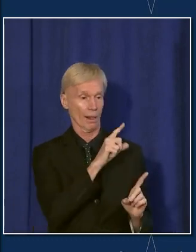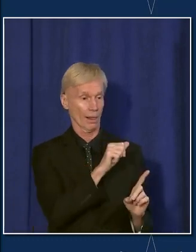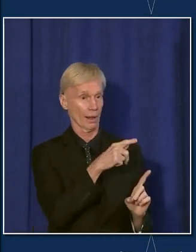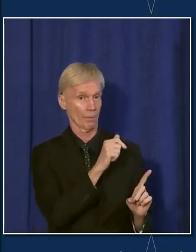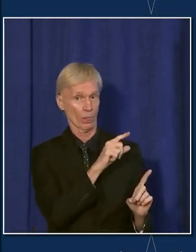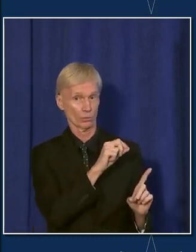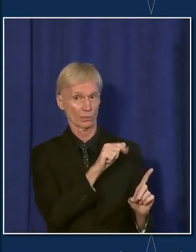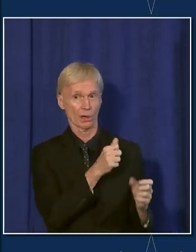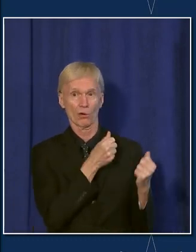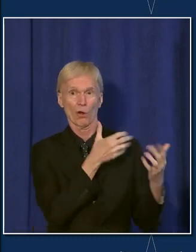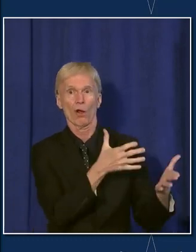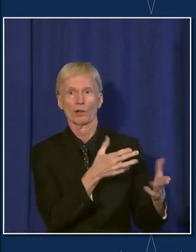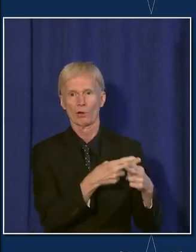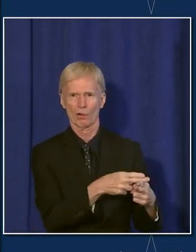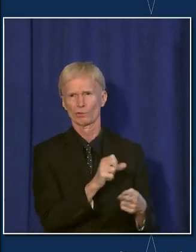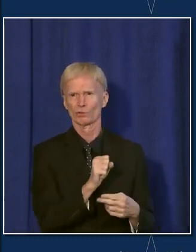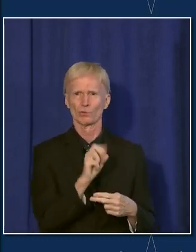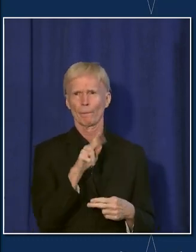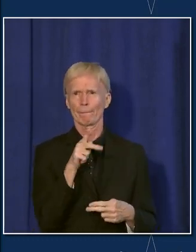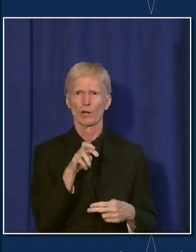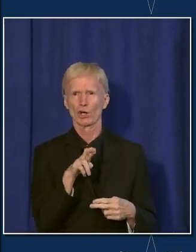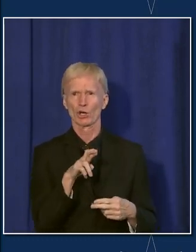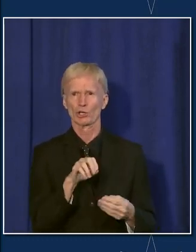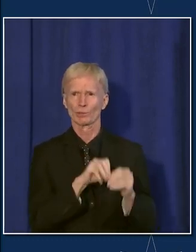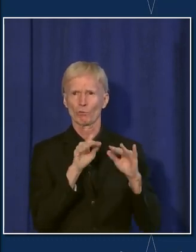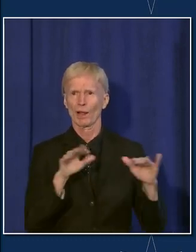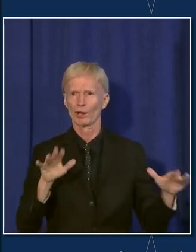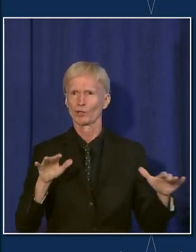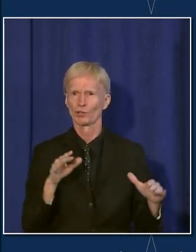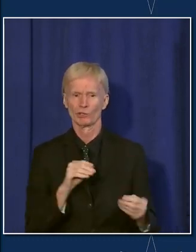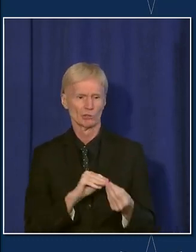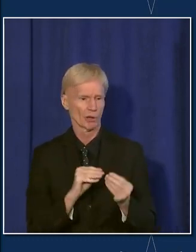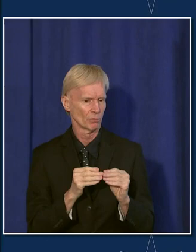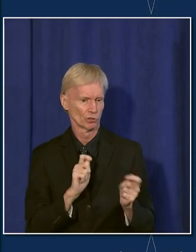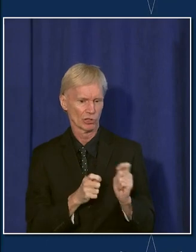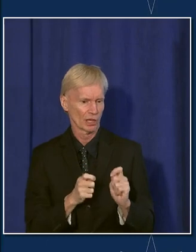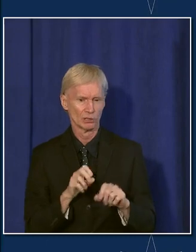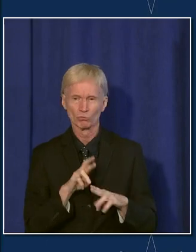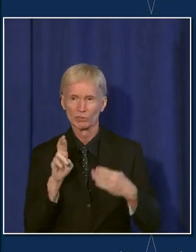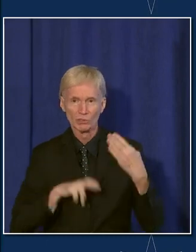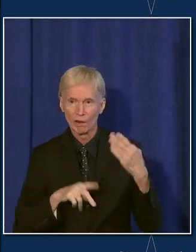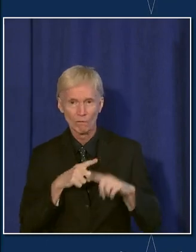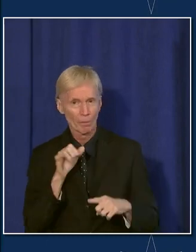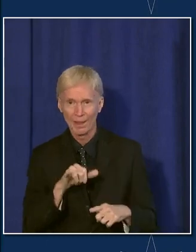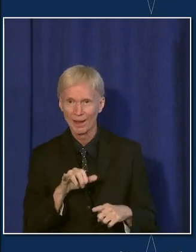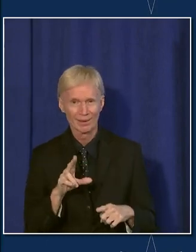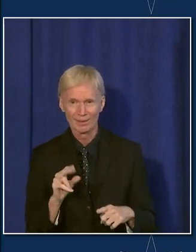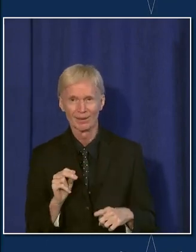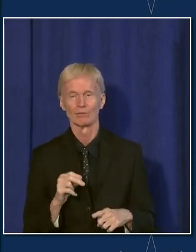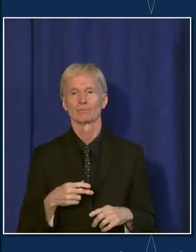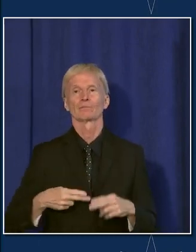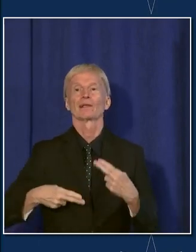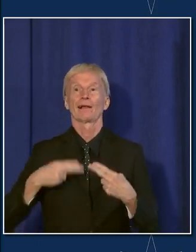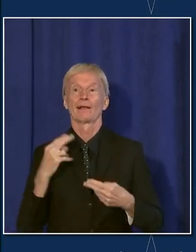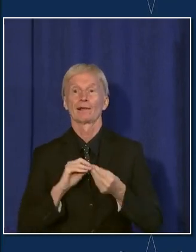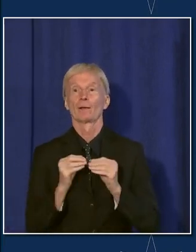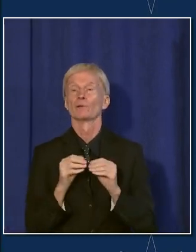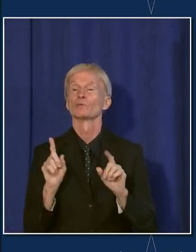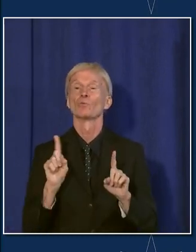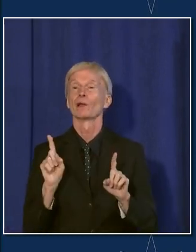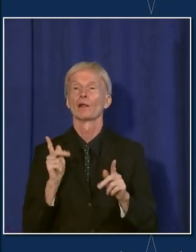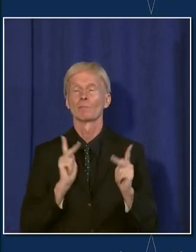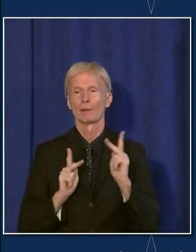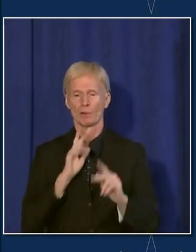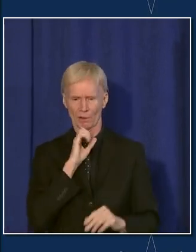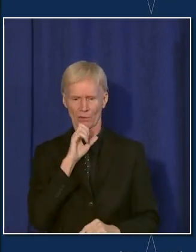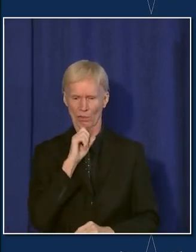it was a super spreader. We've not seen any change in terms of the demographics here in Chicago. As you note, our highest case rates actually are in people